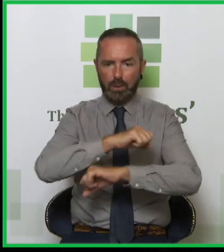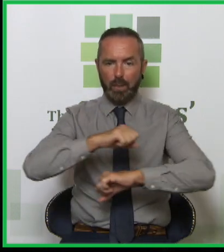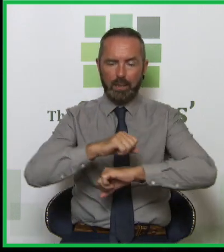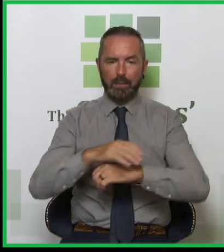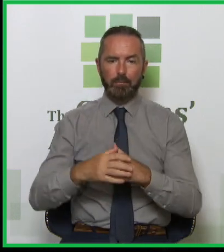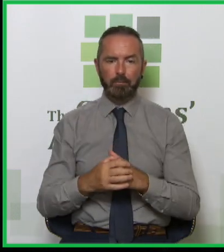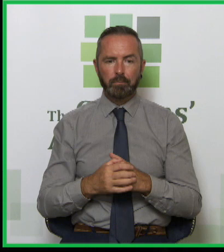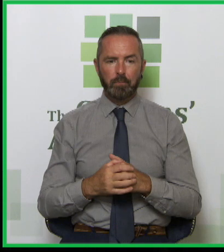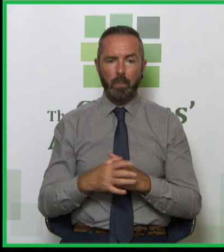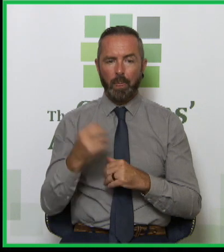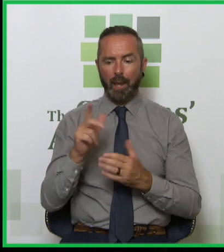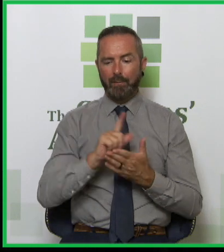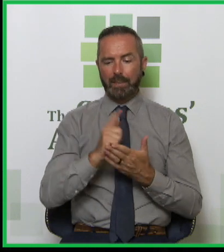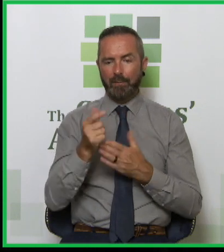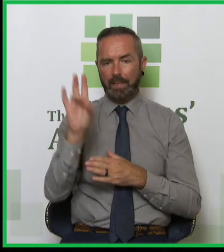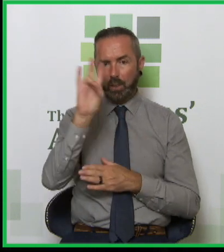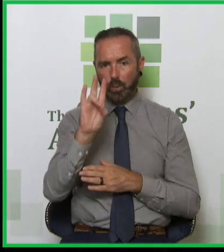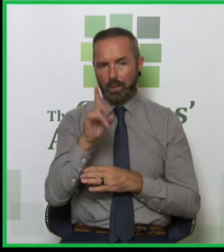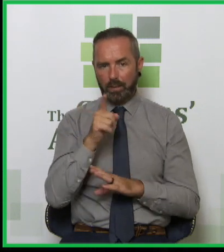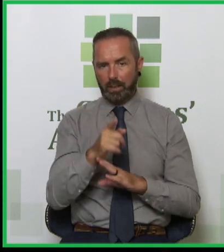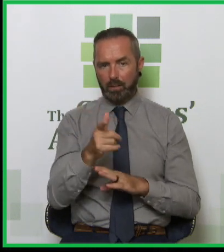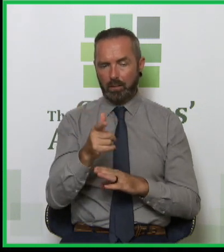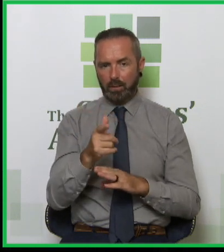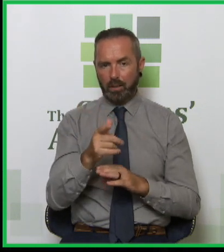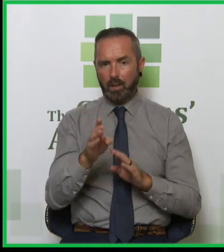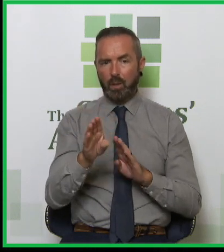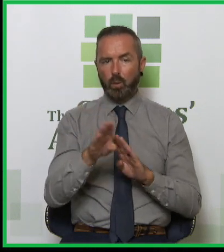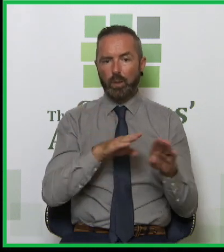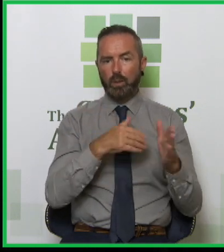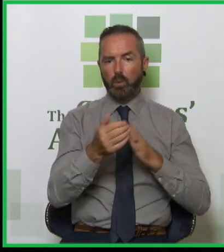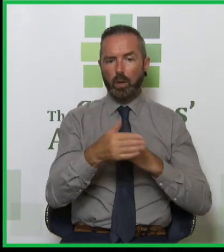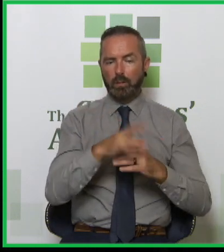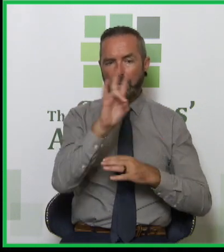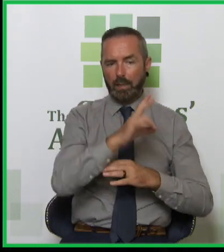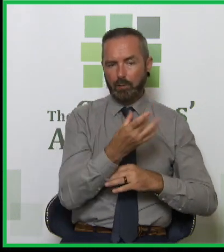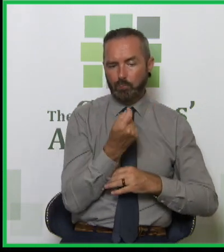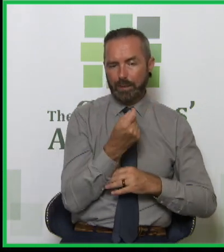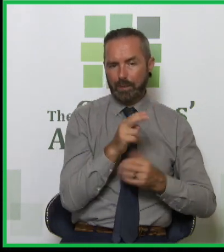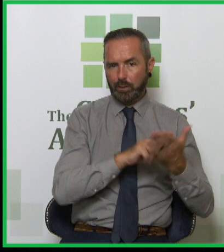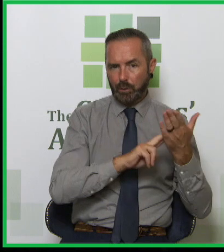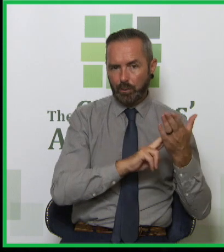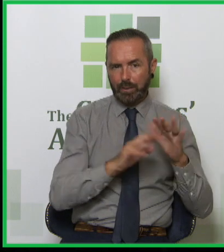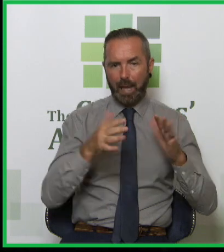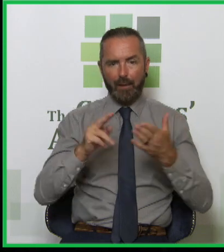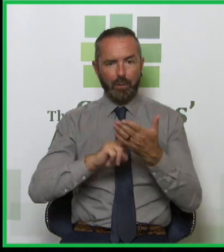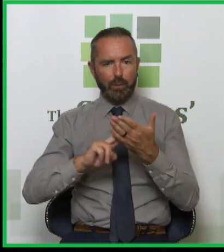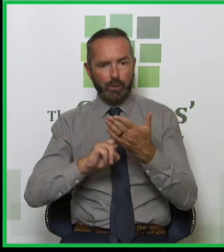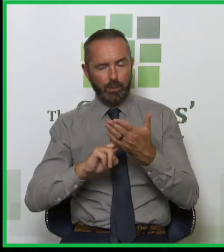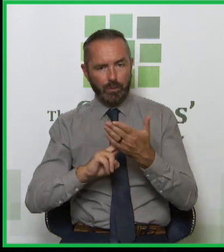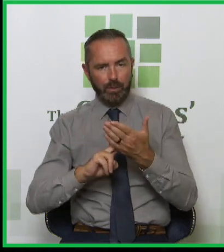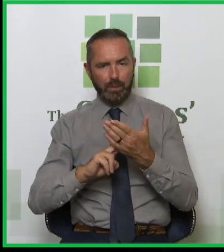And they have 17 questions in that, covering recent drug use, average consumption, the impact of drug use,